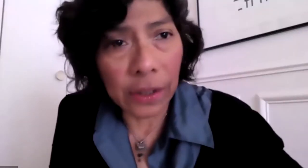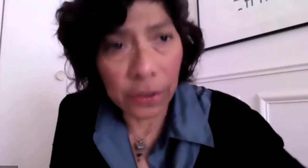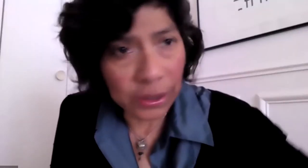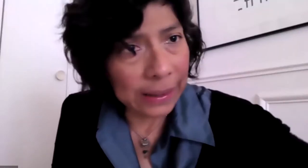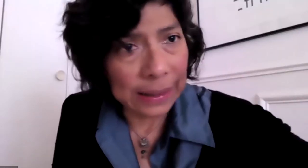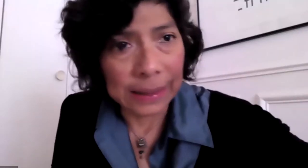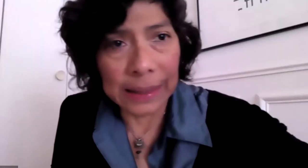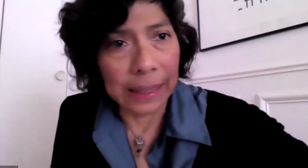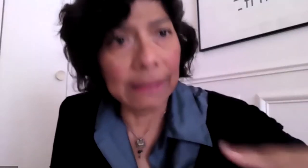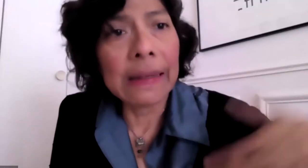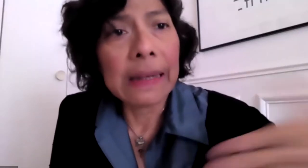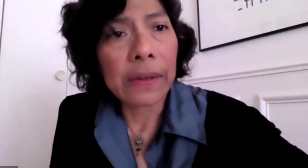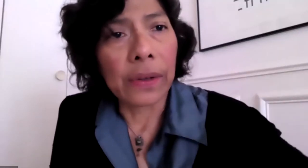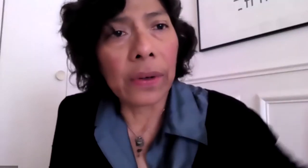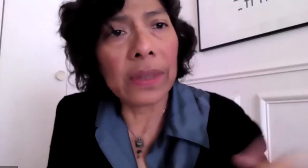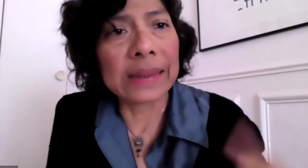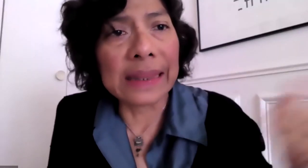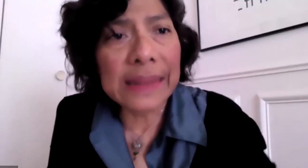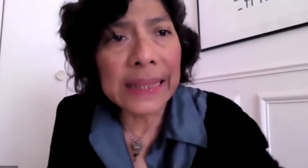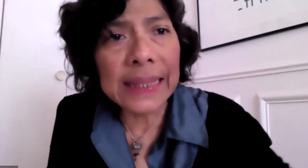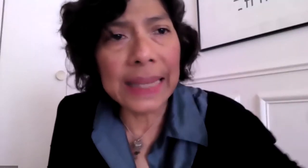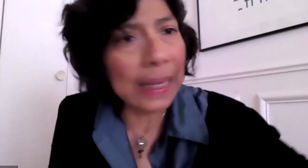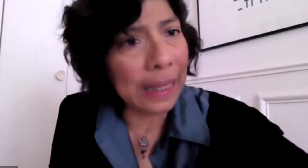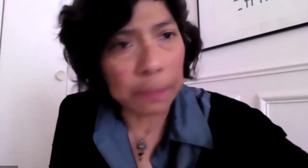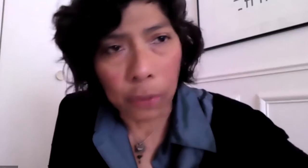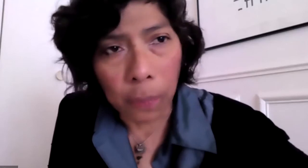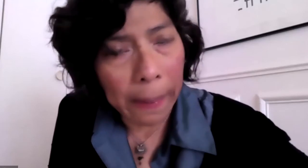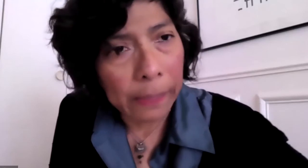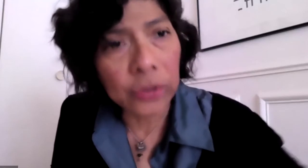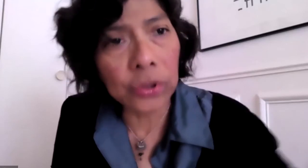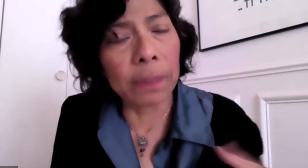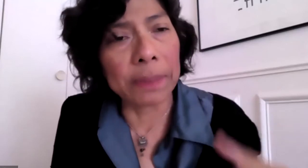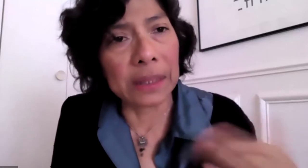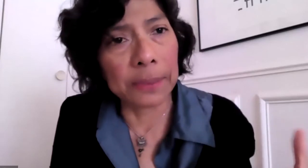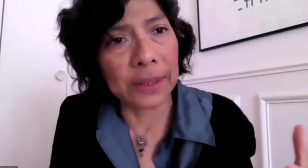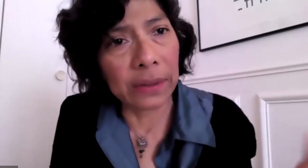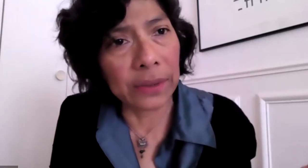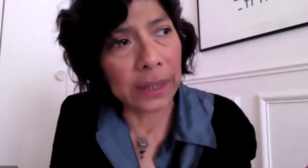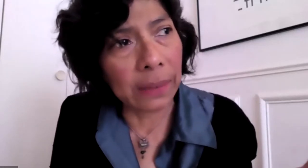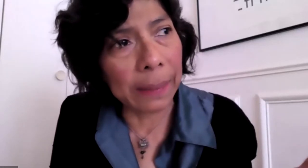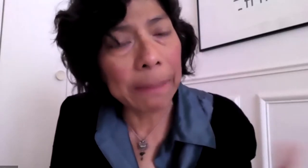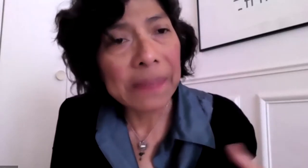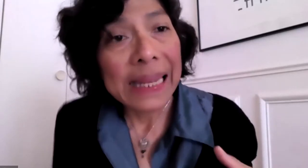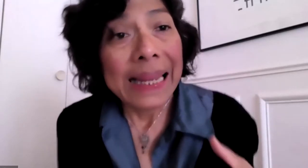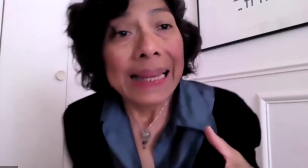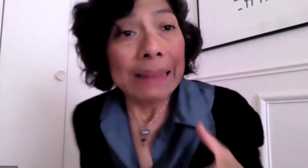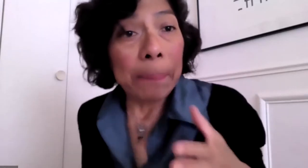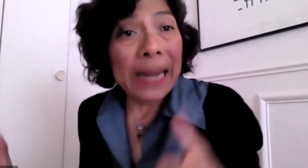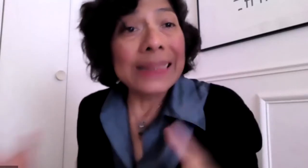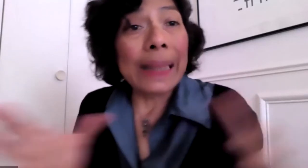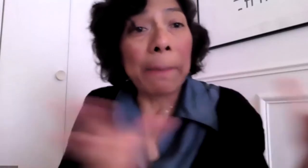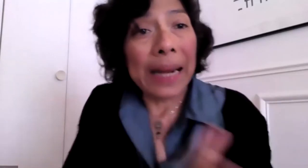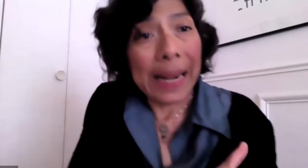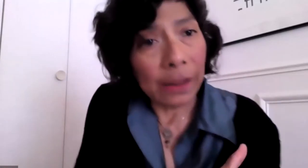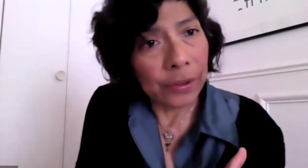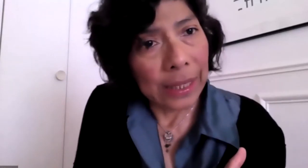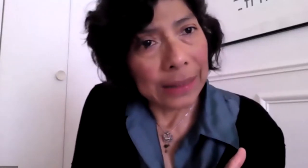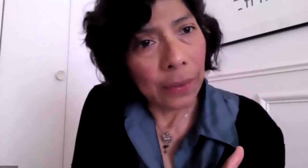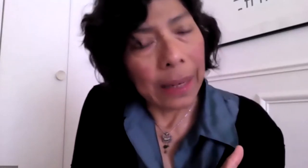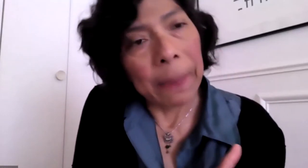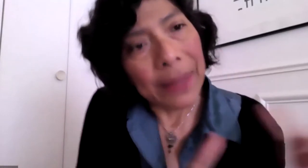They wanted to analyze children who were sick, maybe with certain